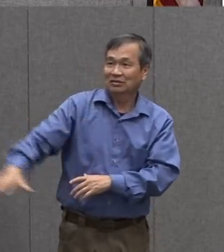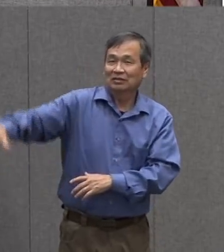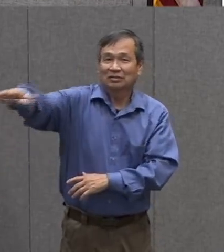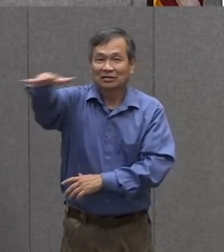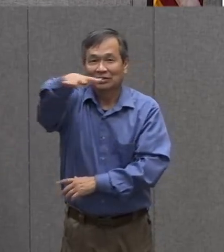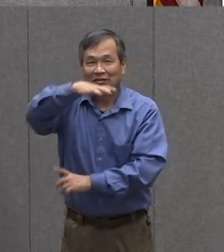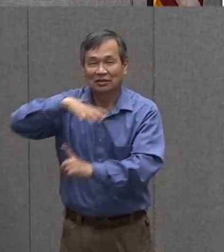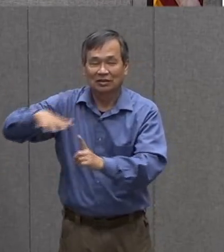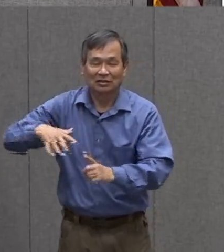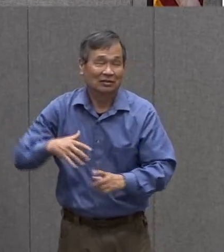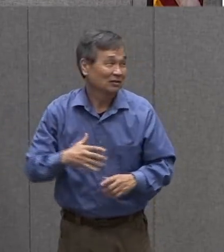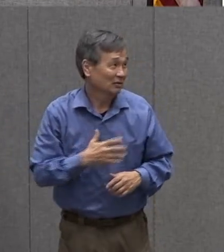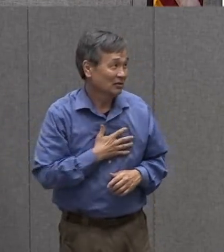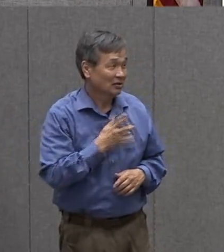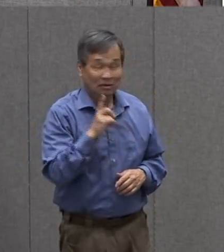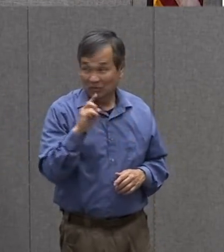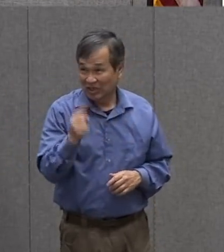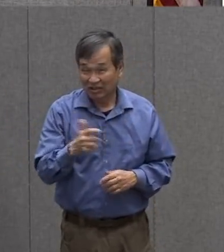be interacting a lot